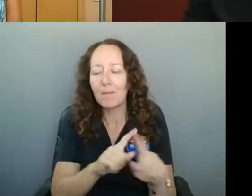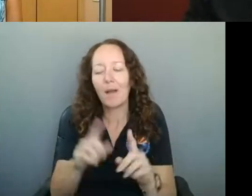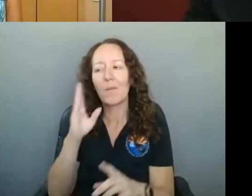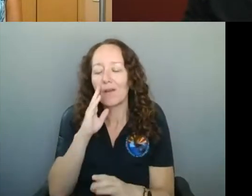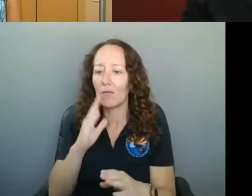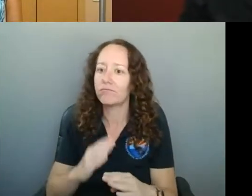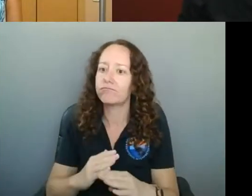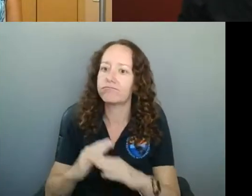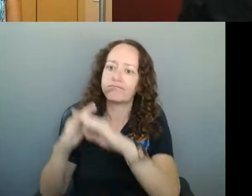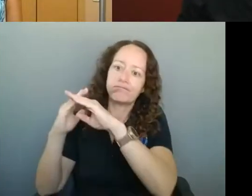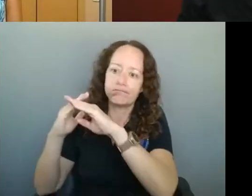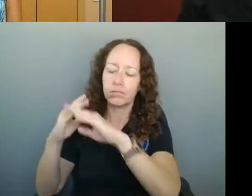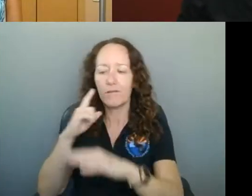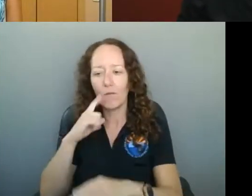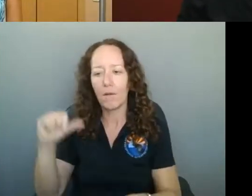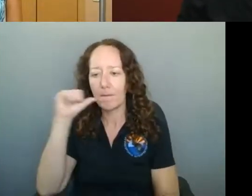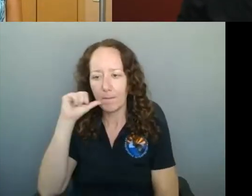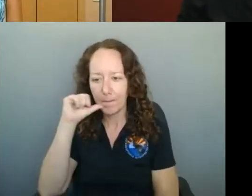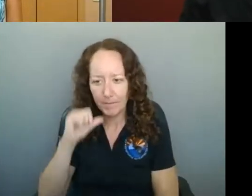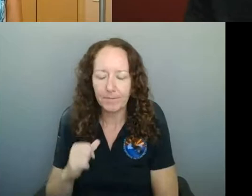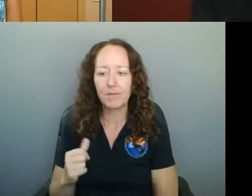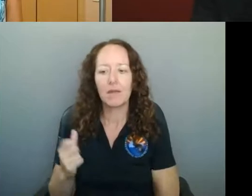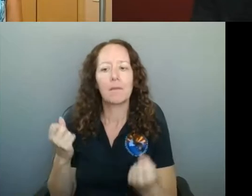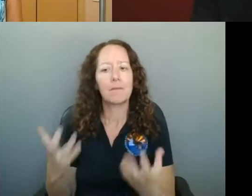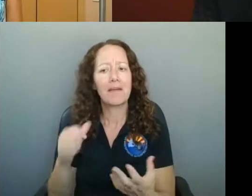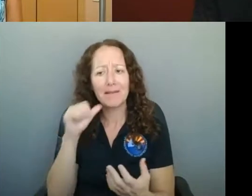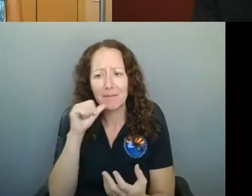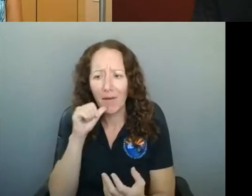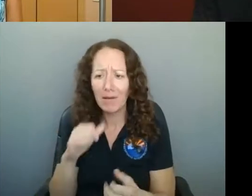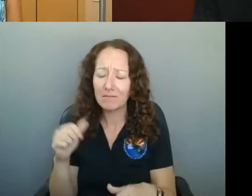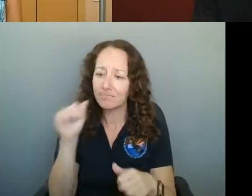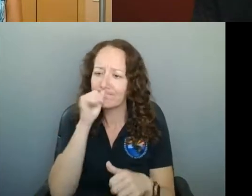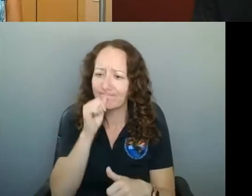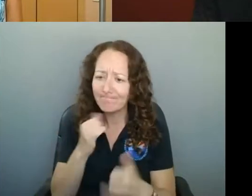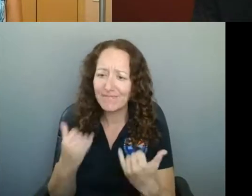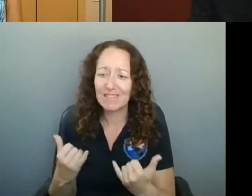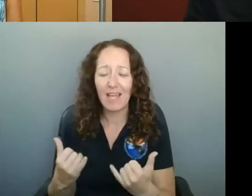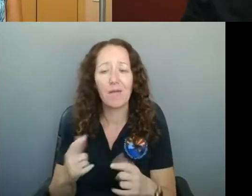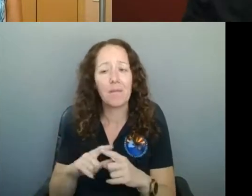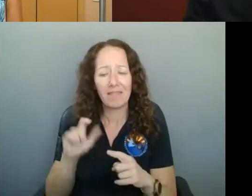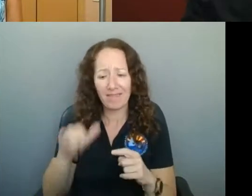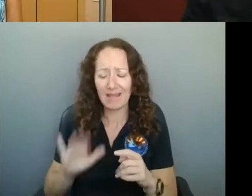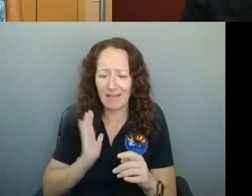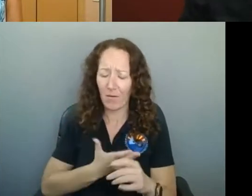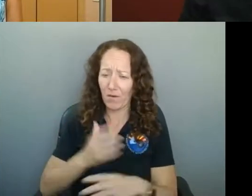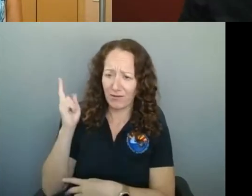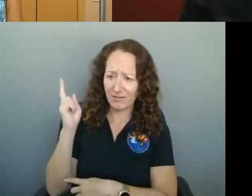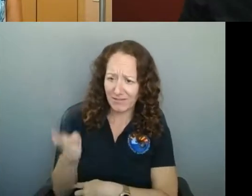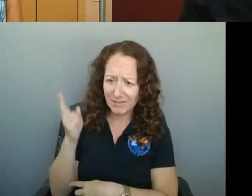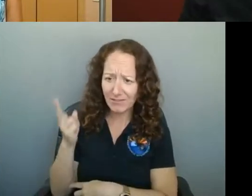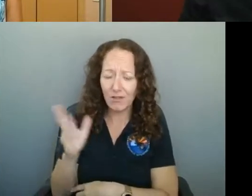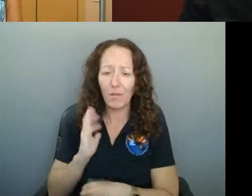And many of them are suffering and that, and they are our history. Whiskey Row is what Prescott is famous for. We